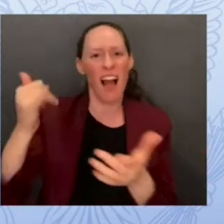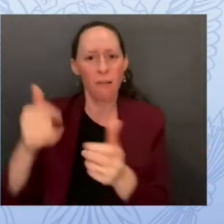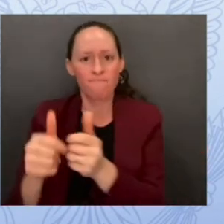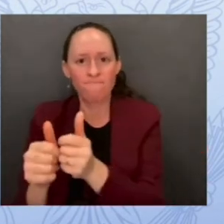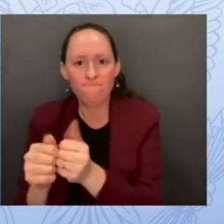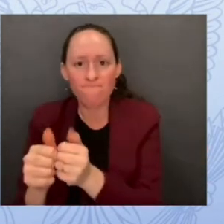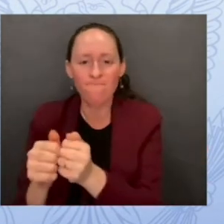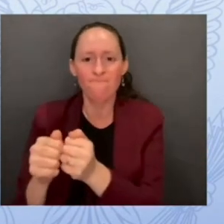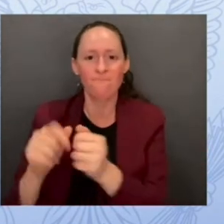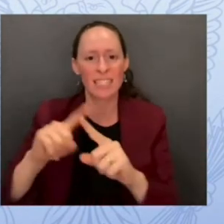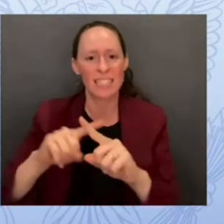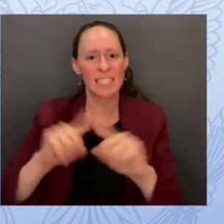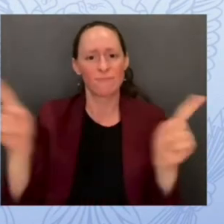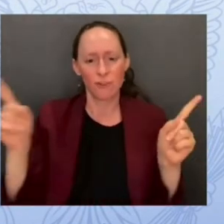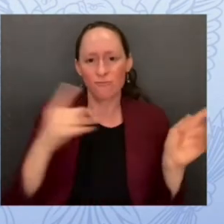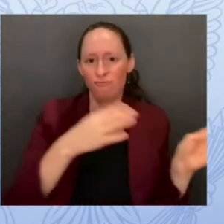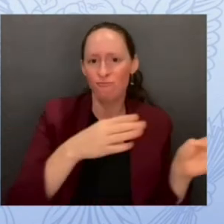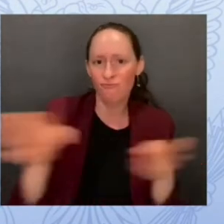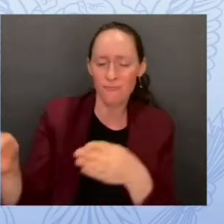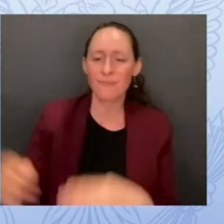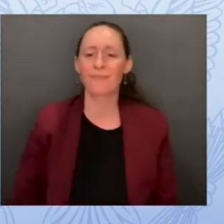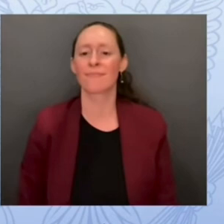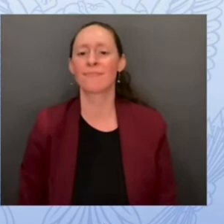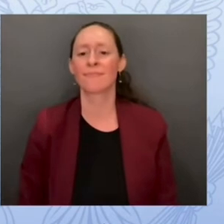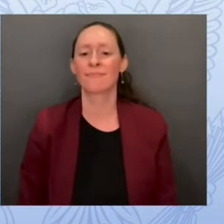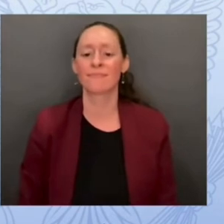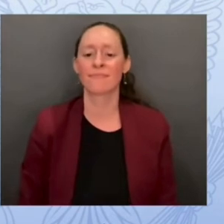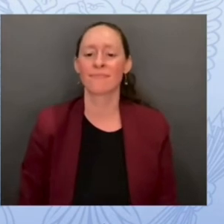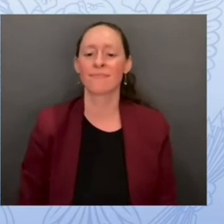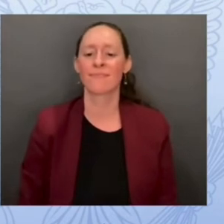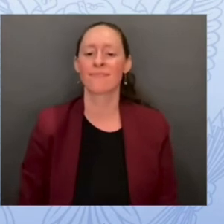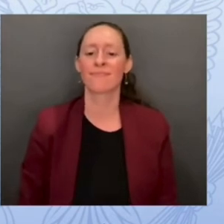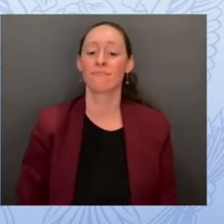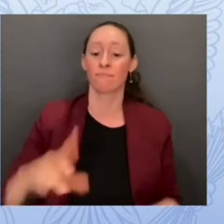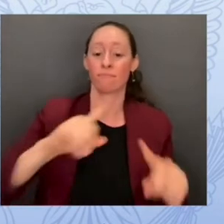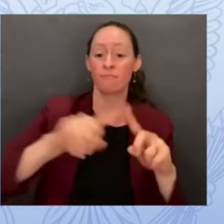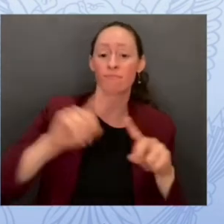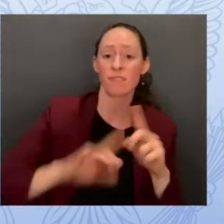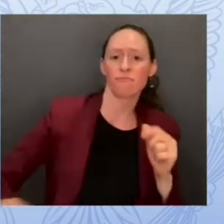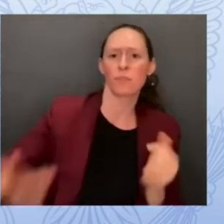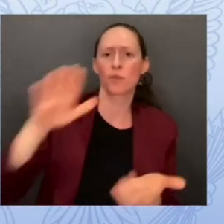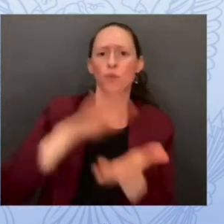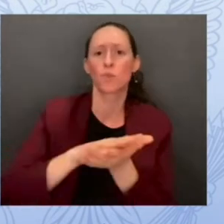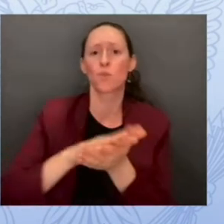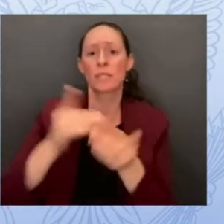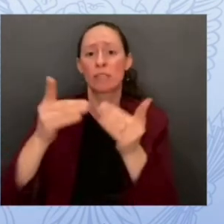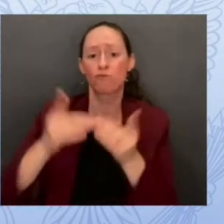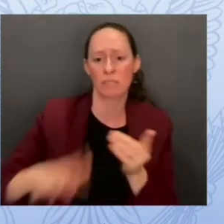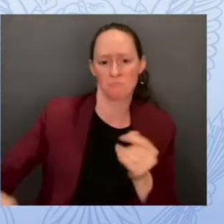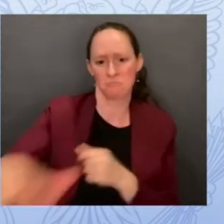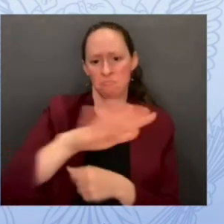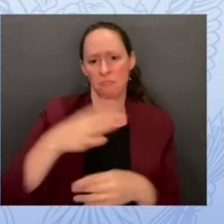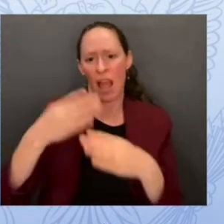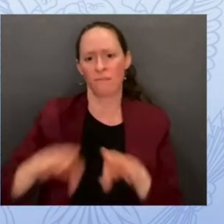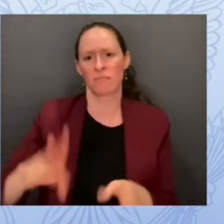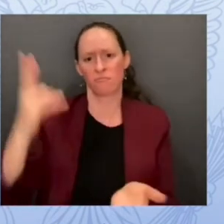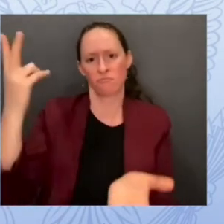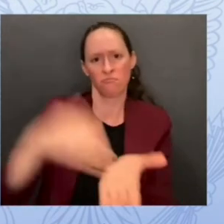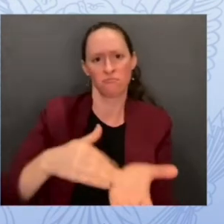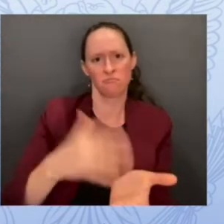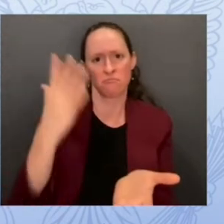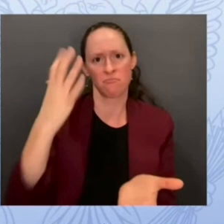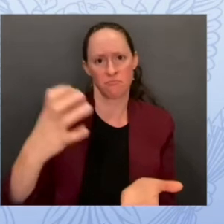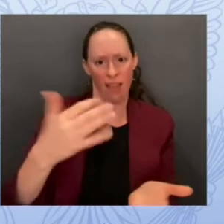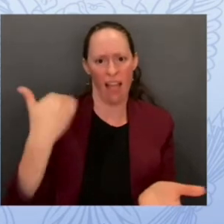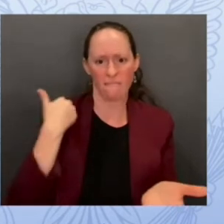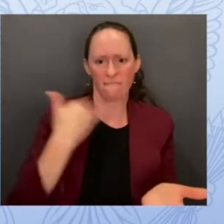school district was over 2,500. And keep in mind, those numbers don't even capture the social media apps students